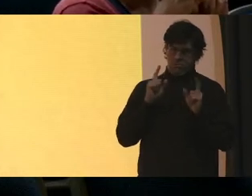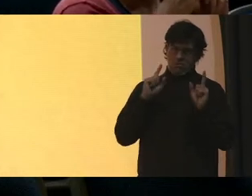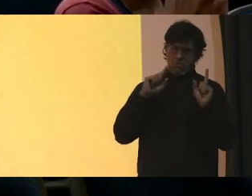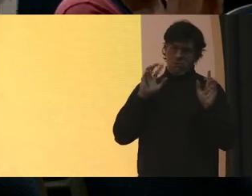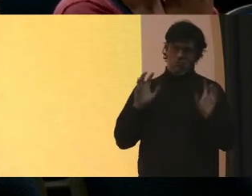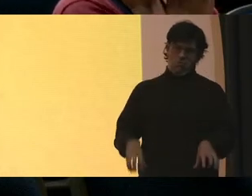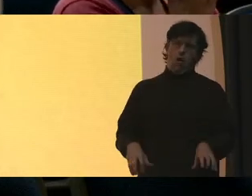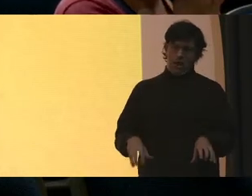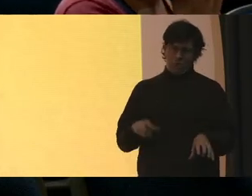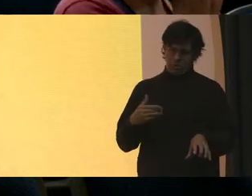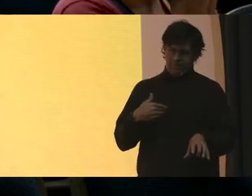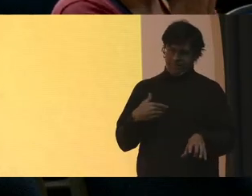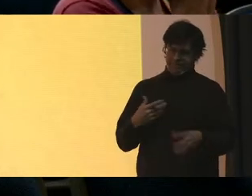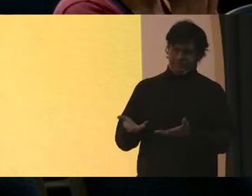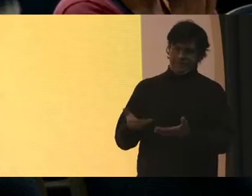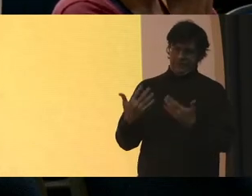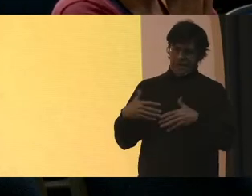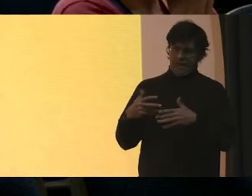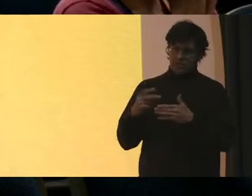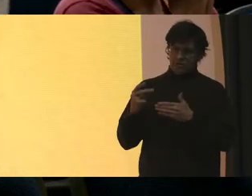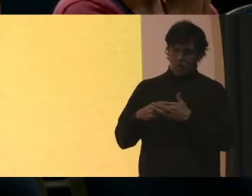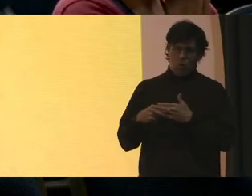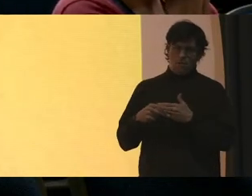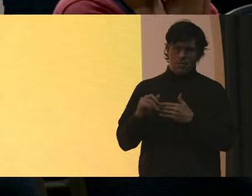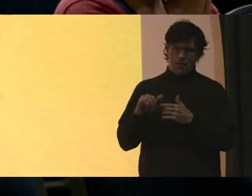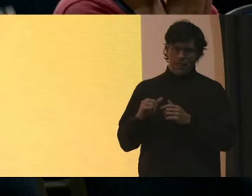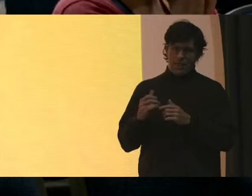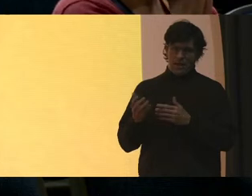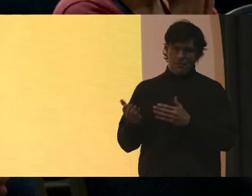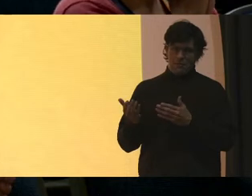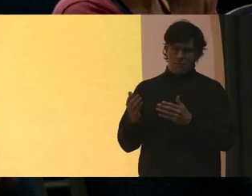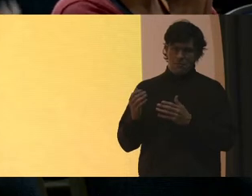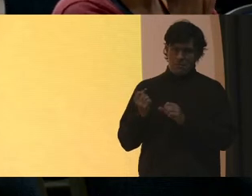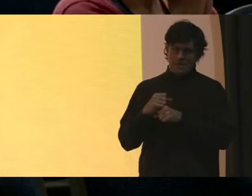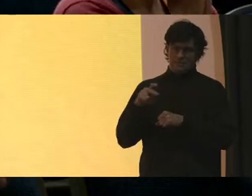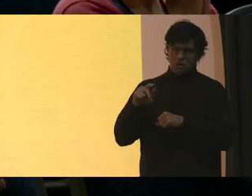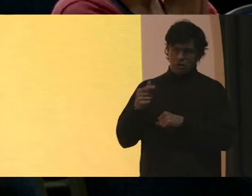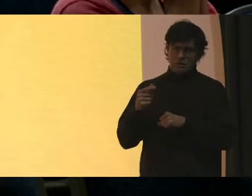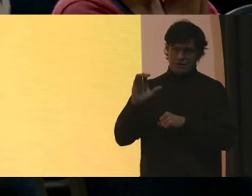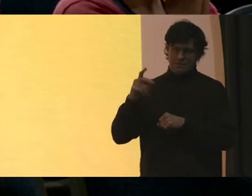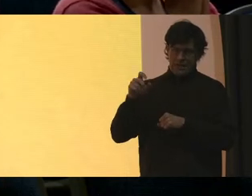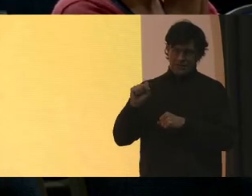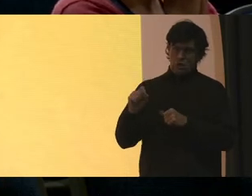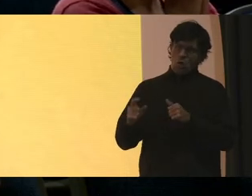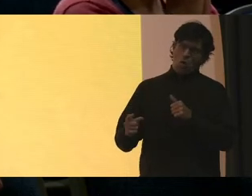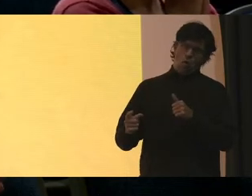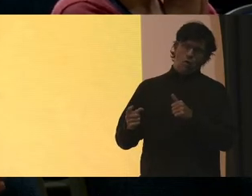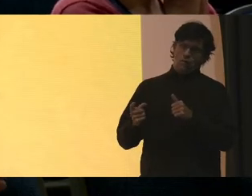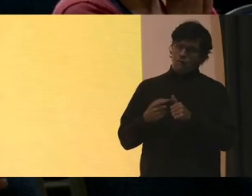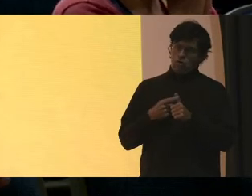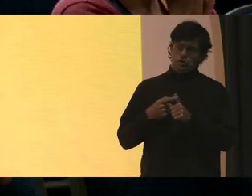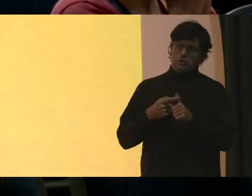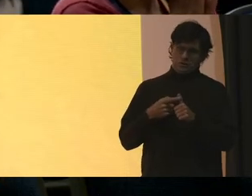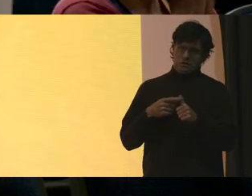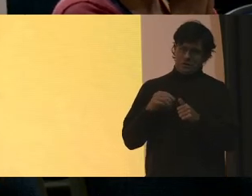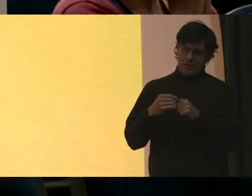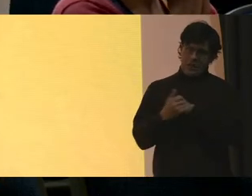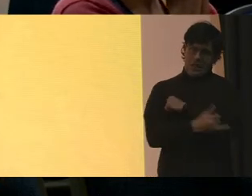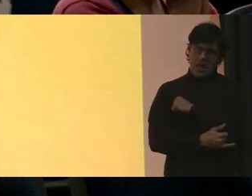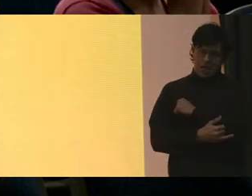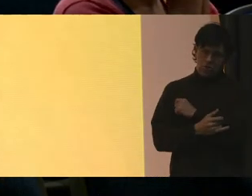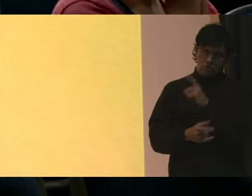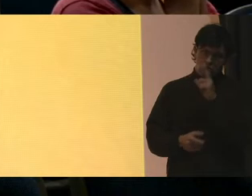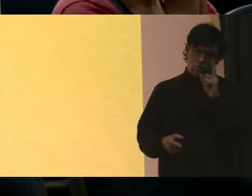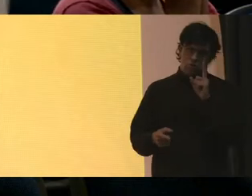here you have a fantastic program That makes Prince George's County The first in the nation To